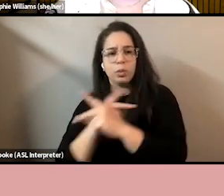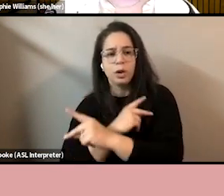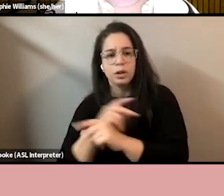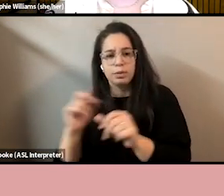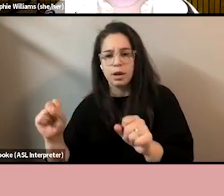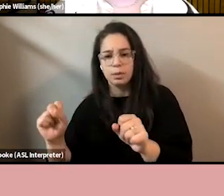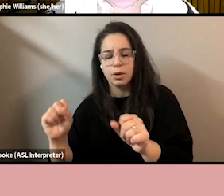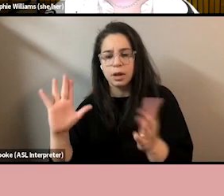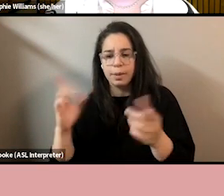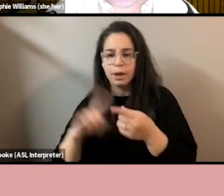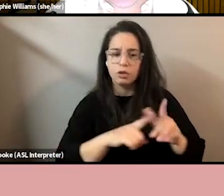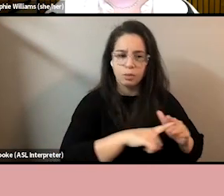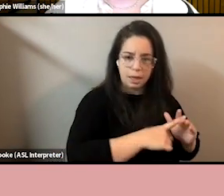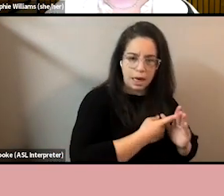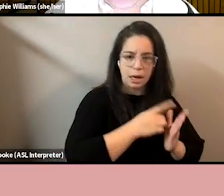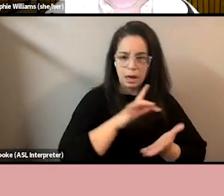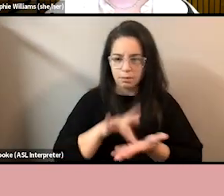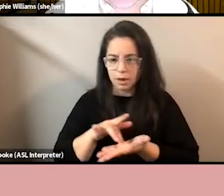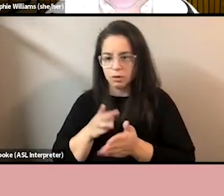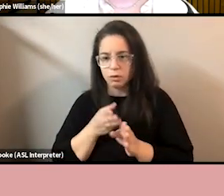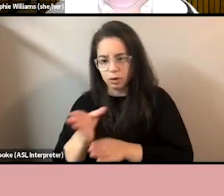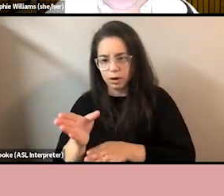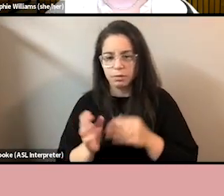at any other point in their working lives.